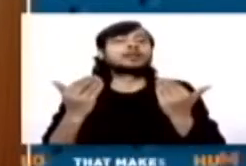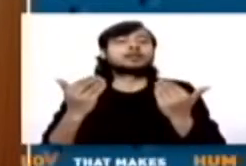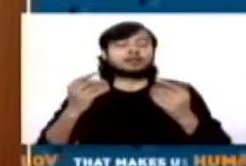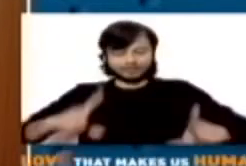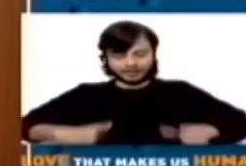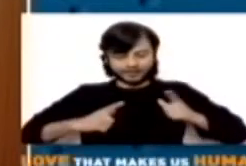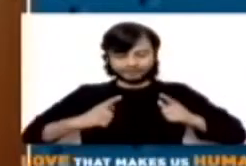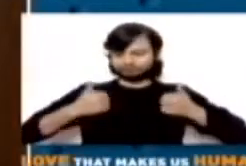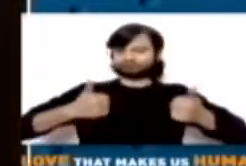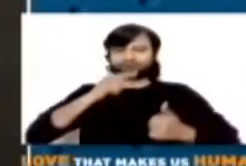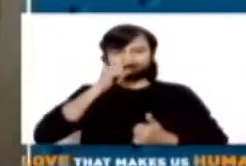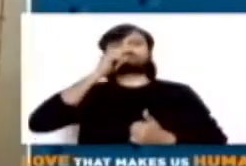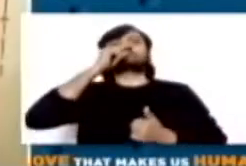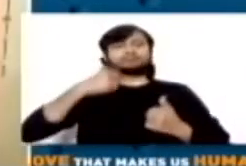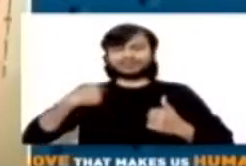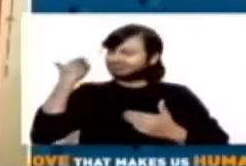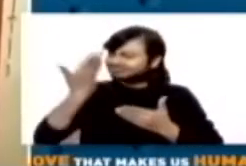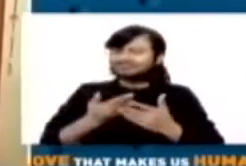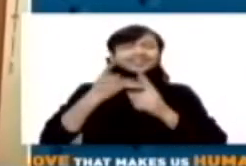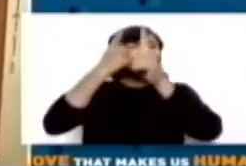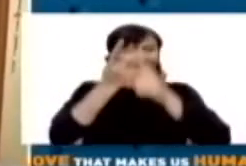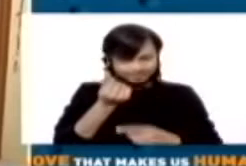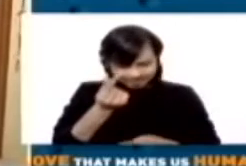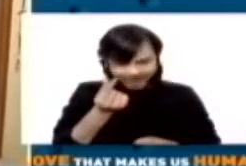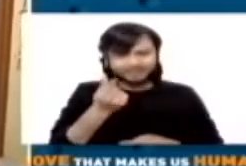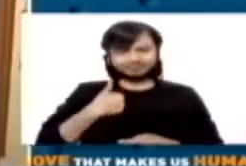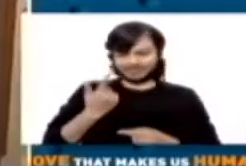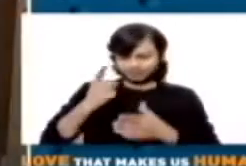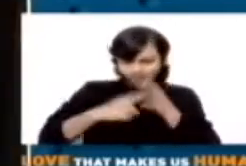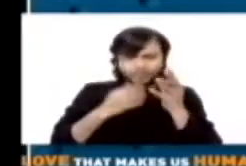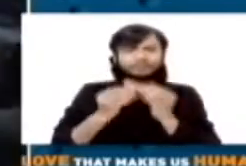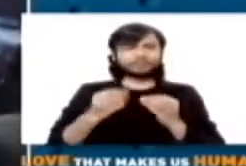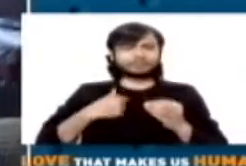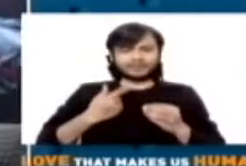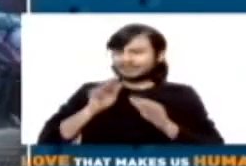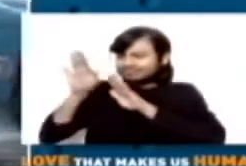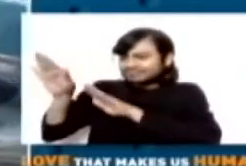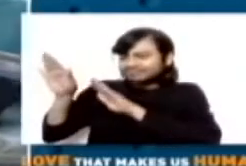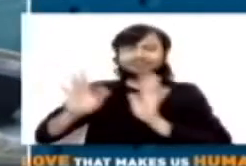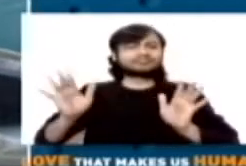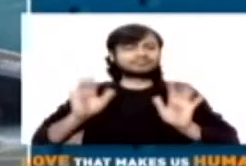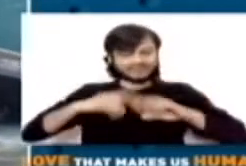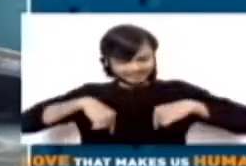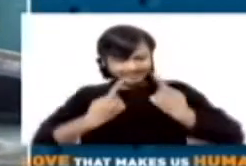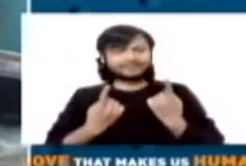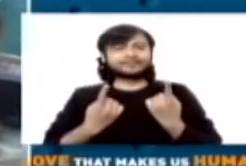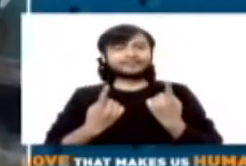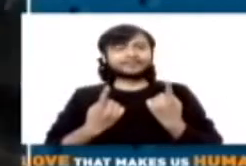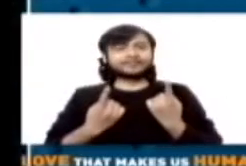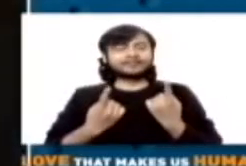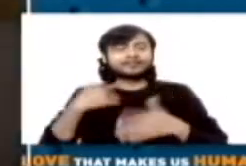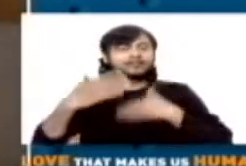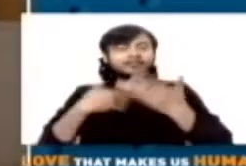be a person. I wanted to earn. I wanted to be economically independent. And that's when